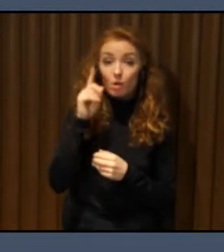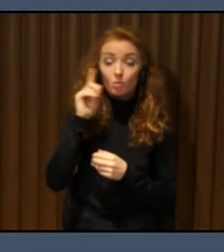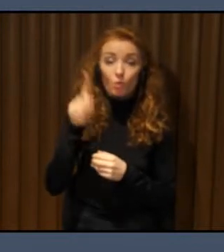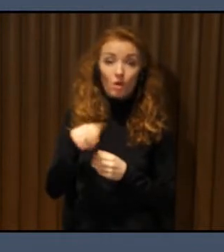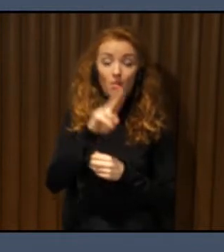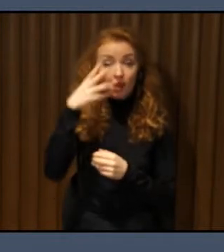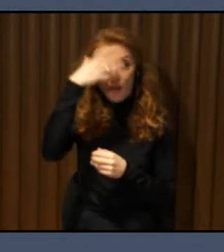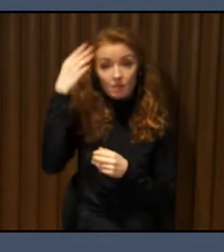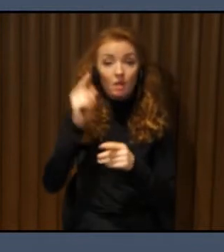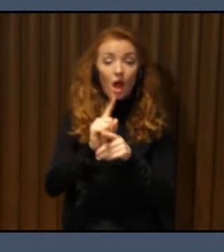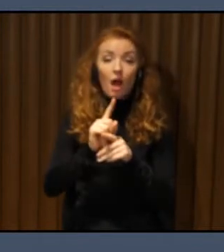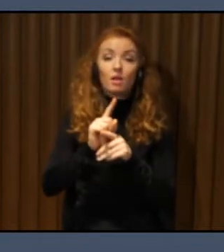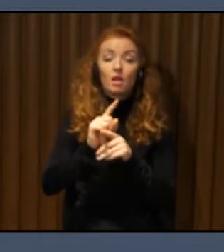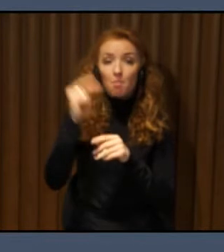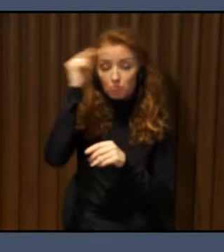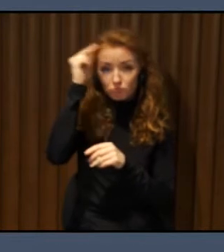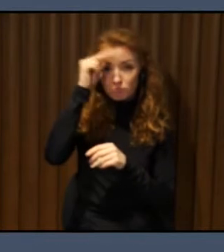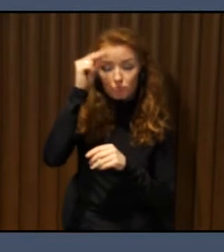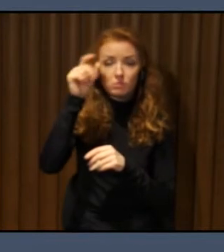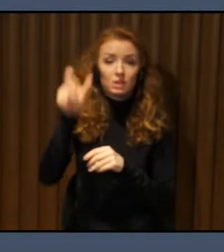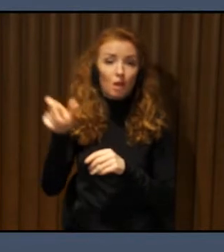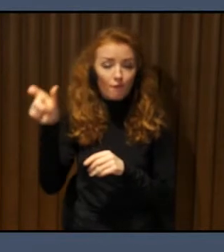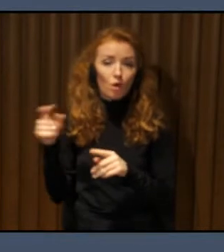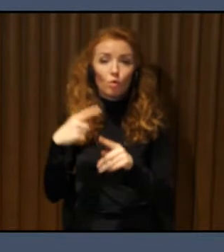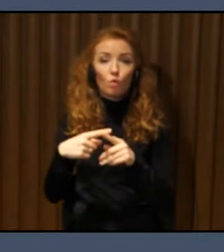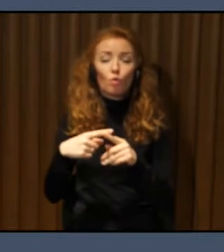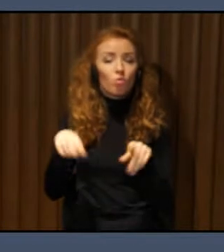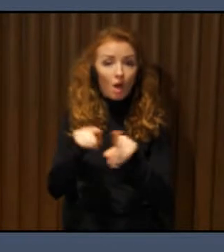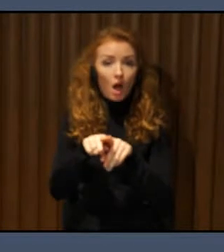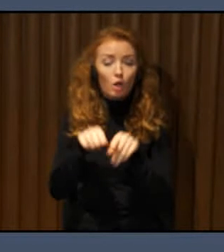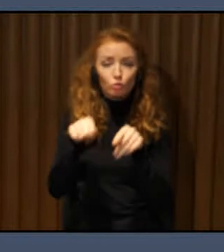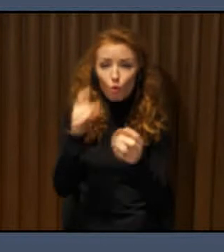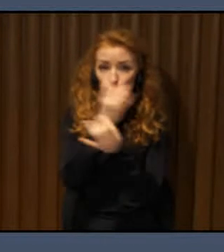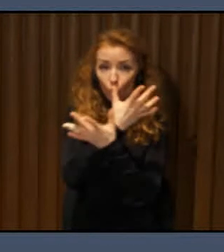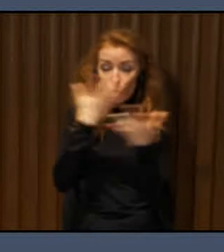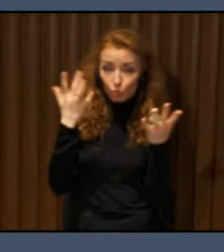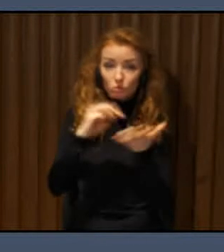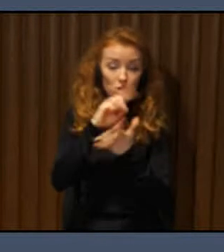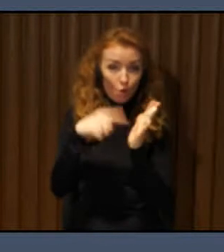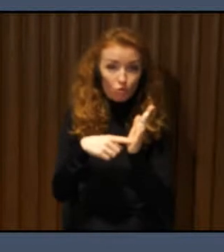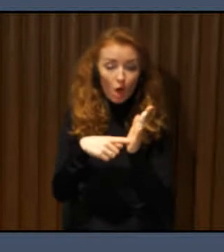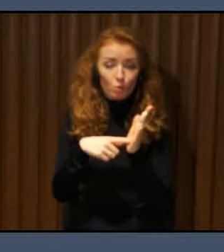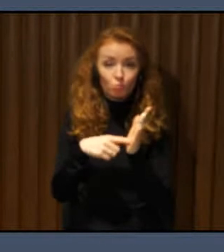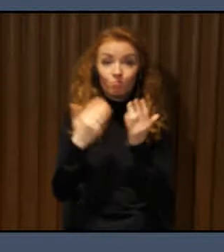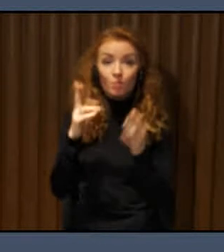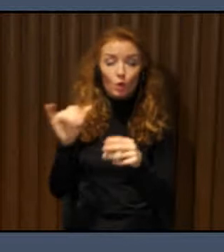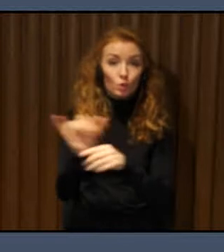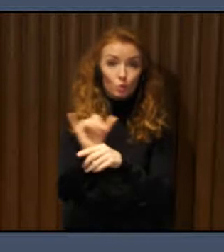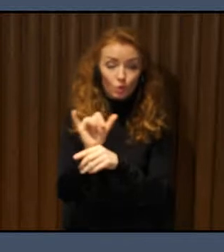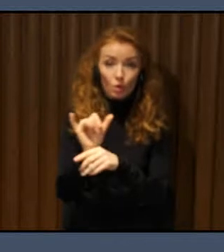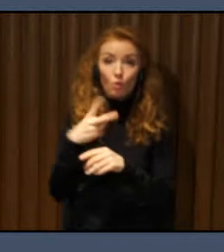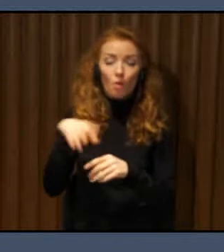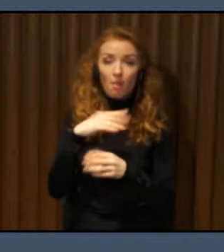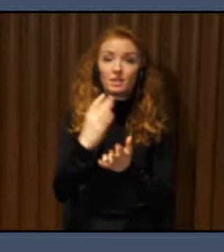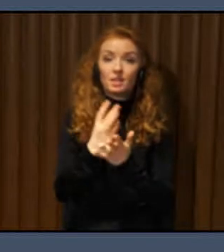It's a cultural question, mostly accessibility. So now let's talk about New York, what we've done there. Because